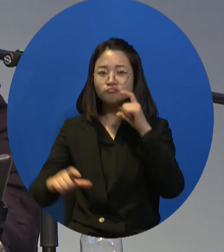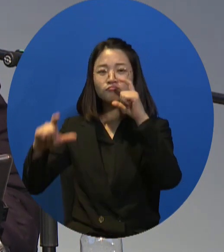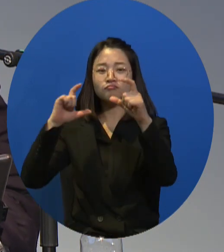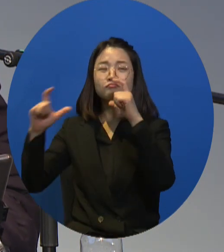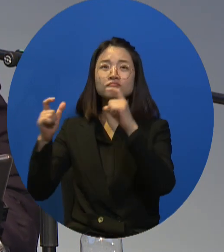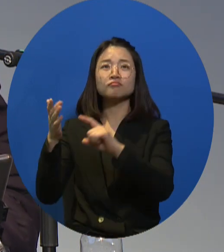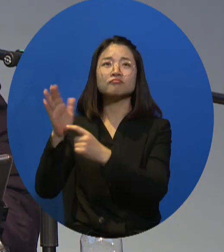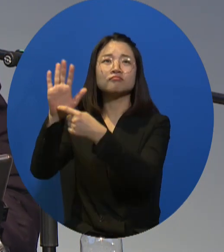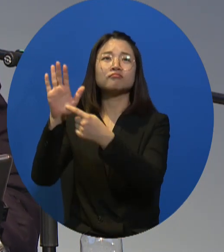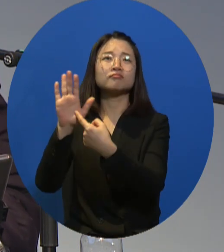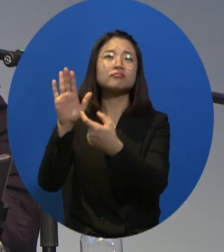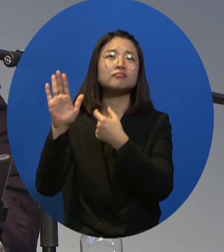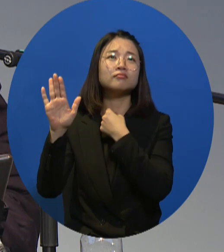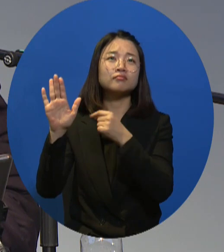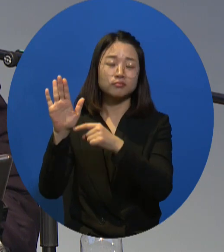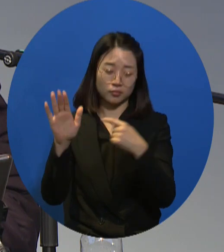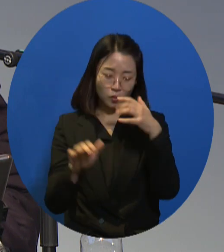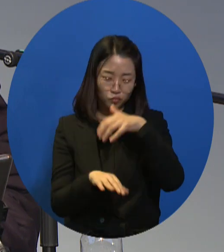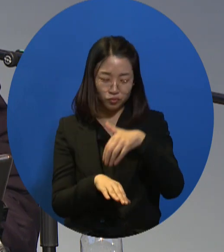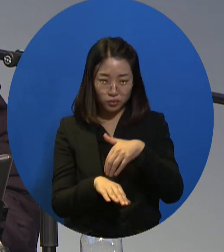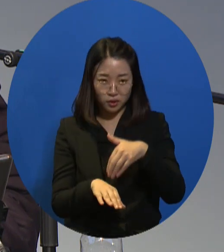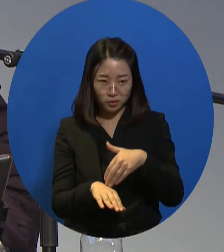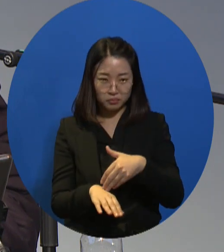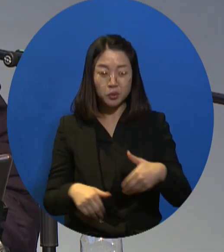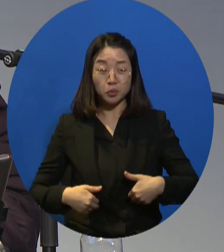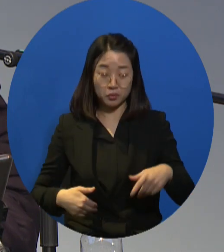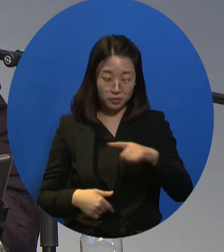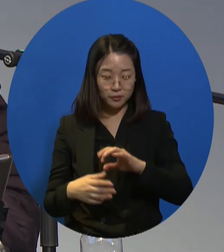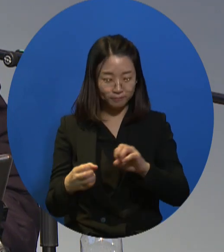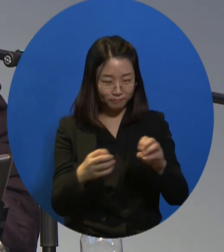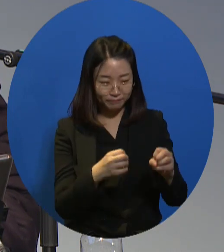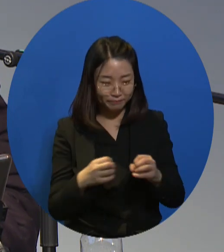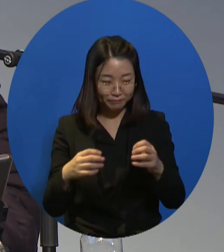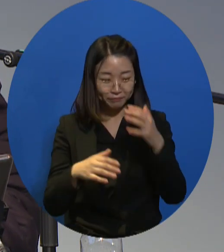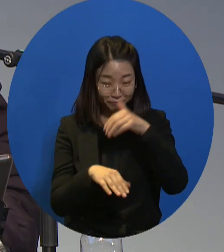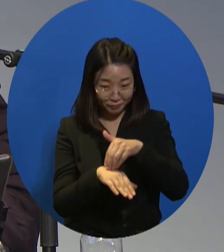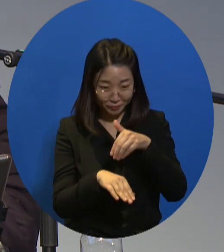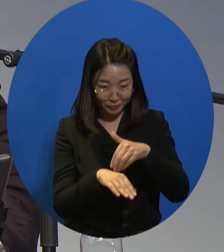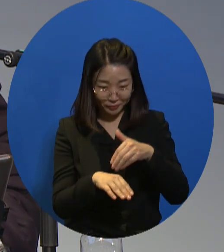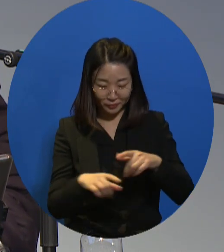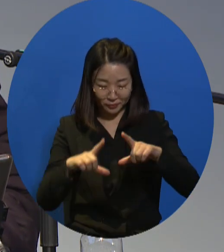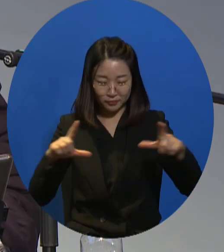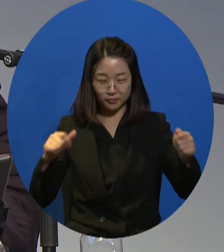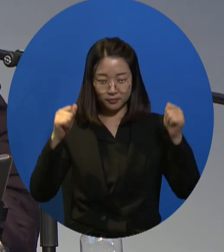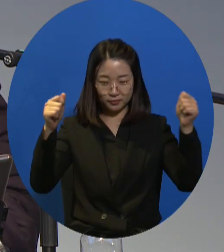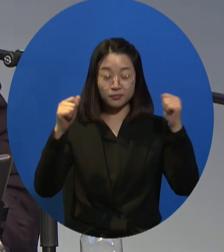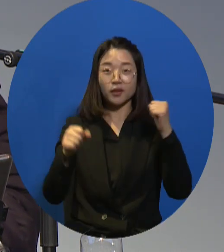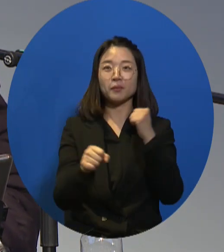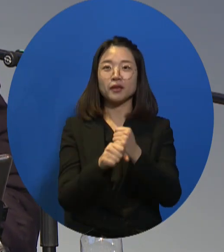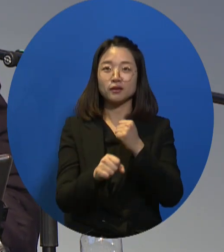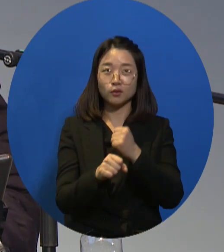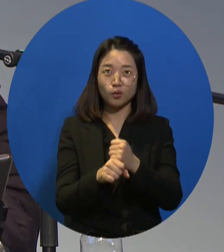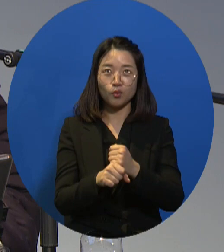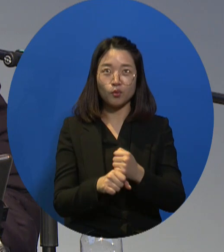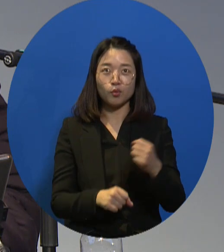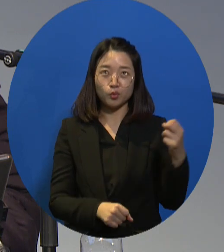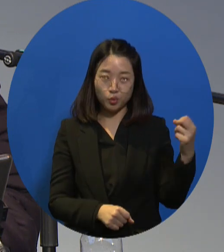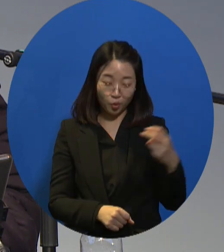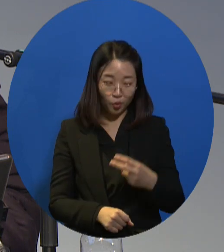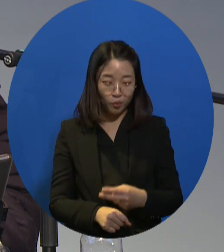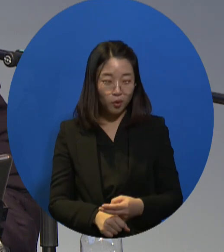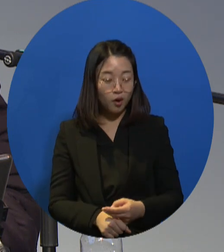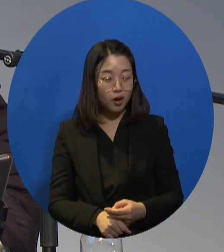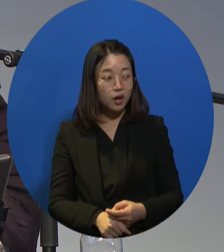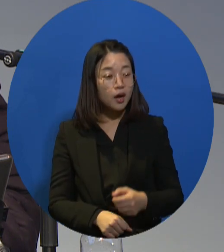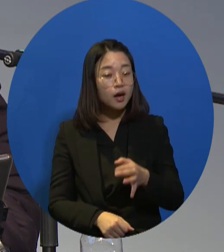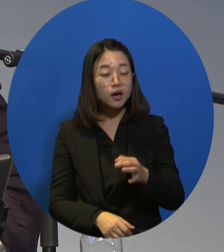explain these rights, but also they are trained to go out on the street. So they would create banners